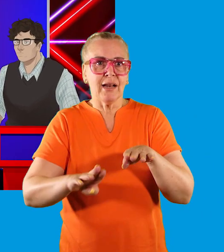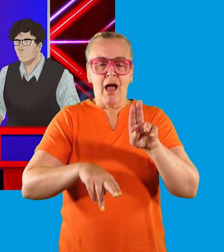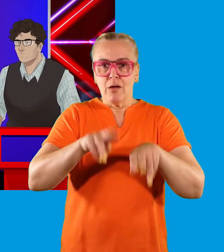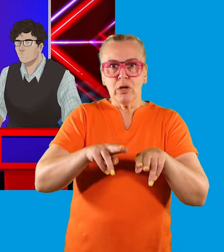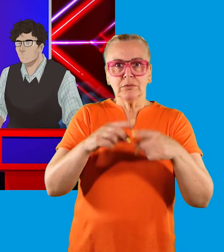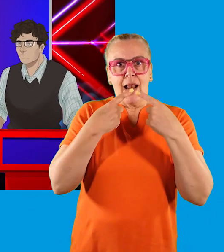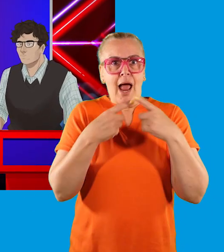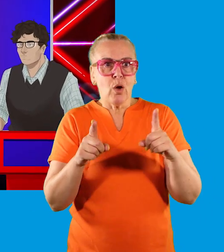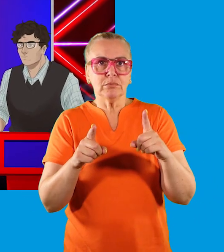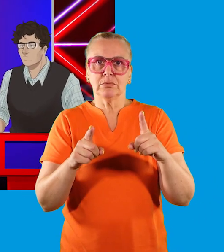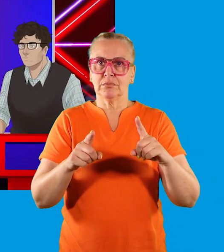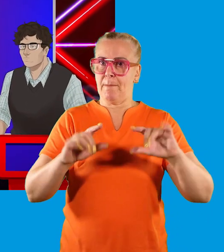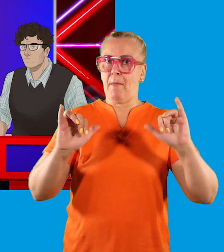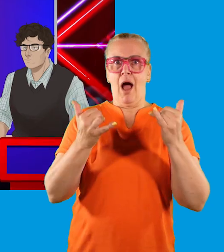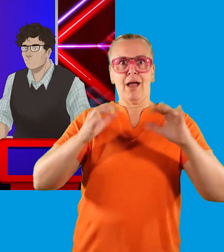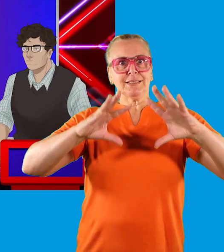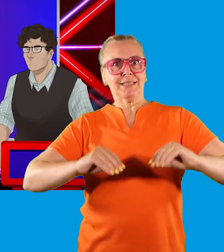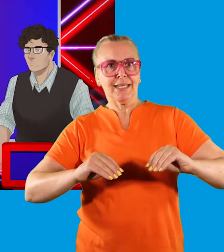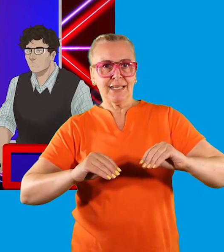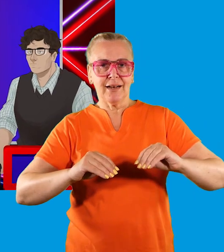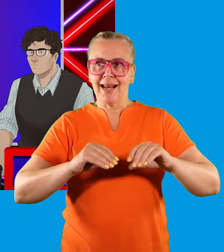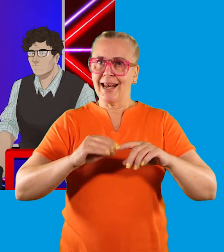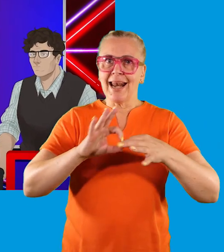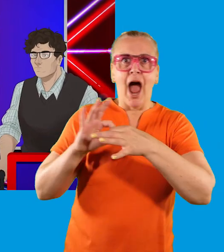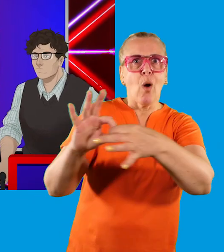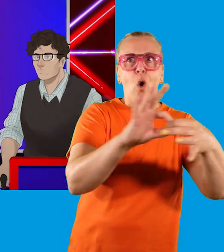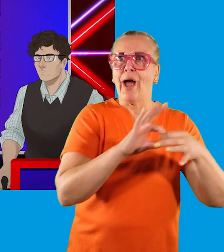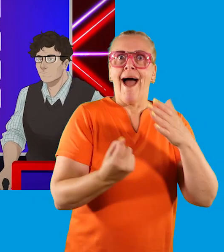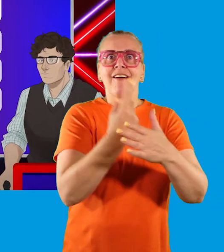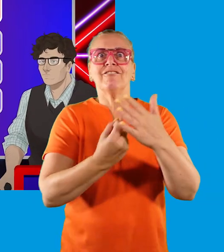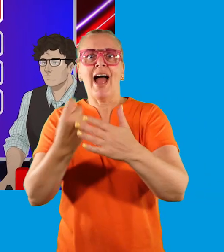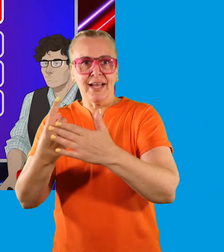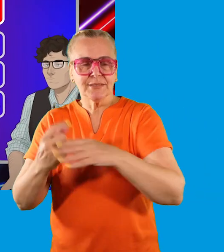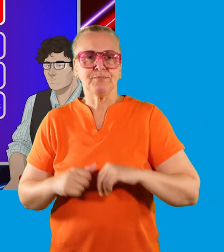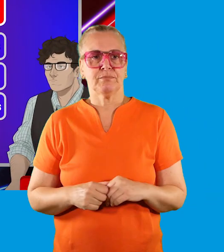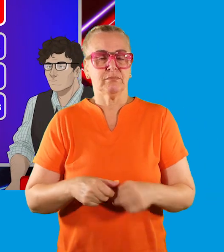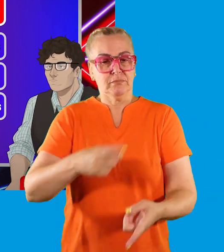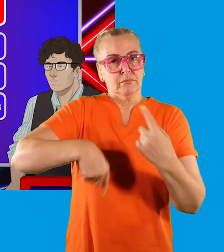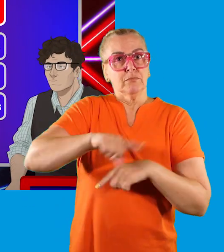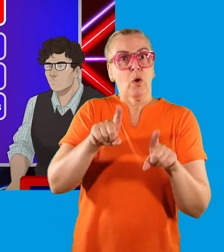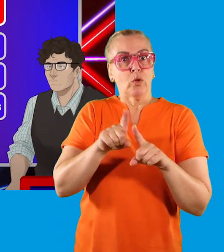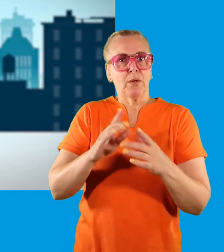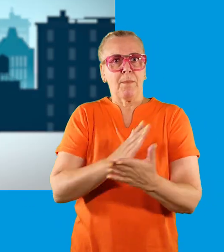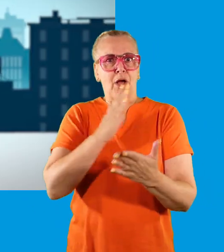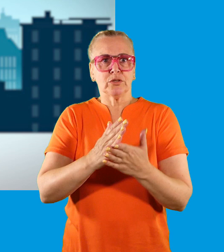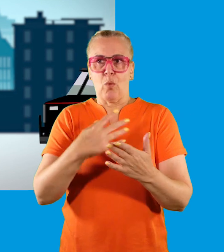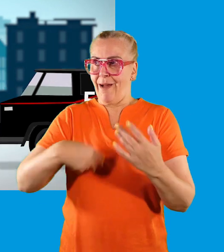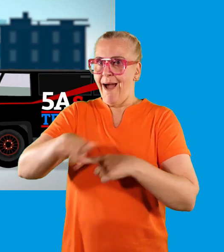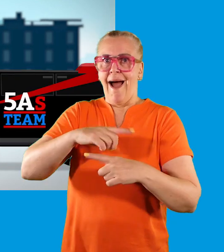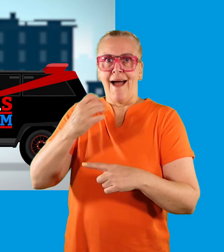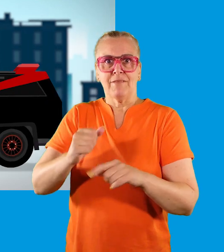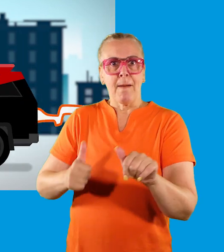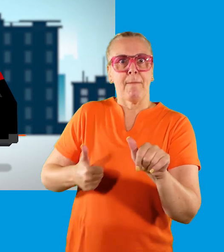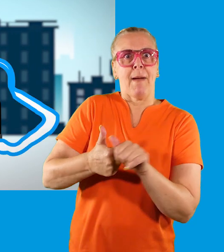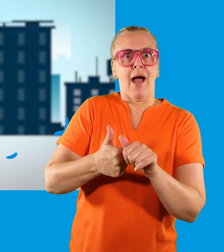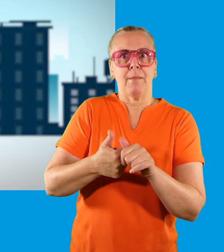onboarding, training, appraisals, announcements, wrap parties or networking events. Not